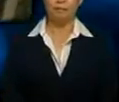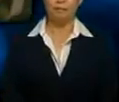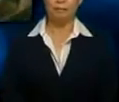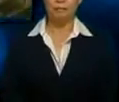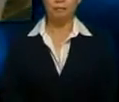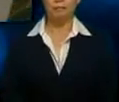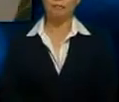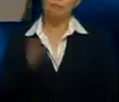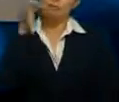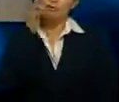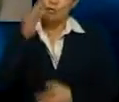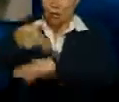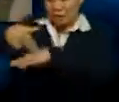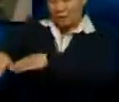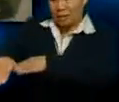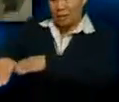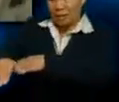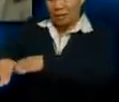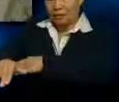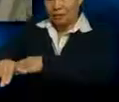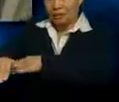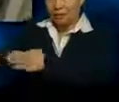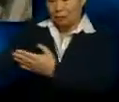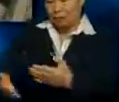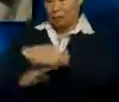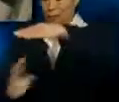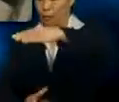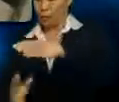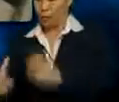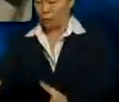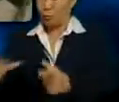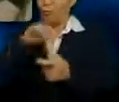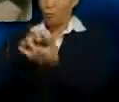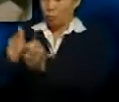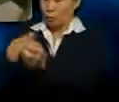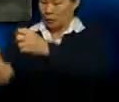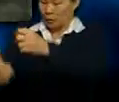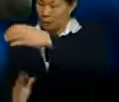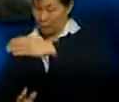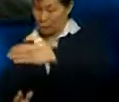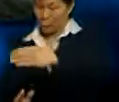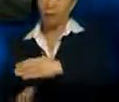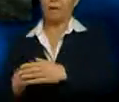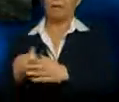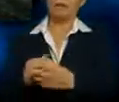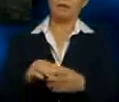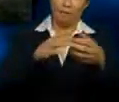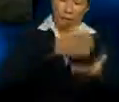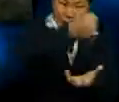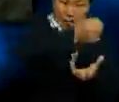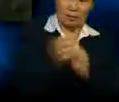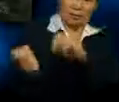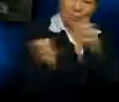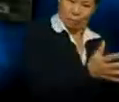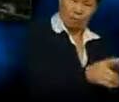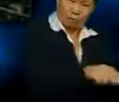The fruitlets will be sent to the conveyor below the threshing drum, and the bunches will be piled in the front part of the threshing drum, which is called the dumping area.